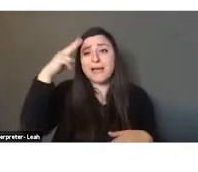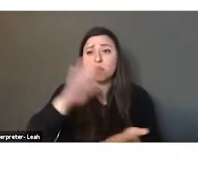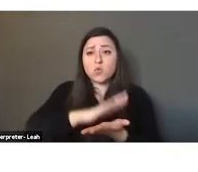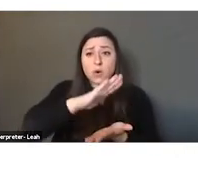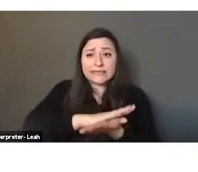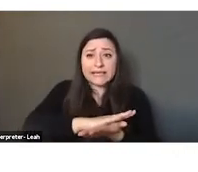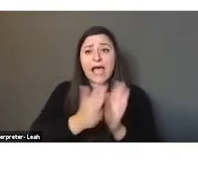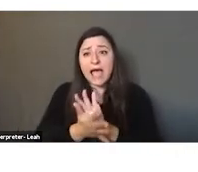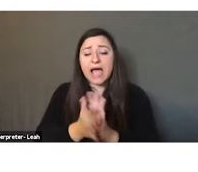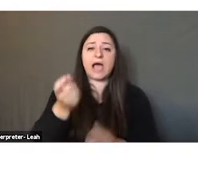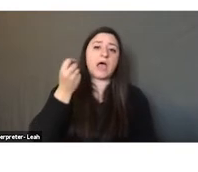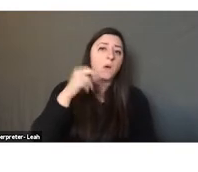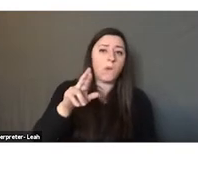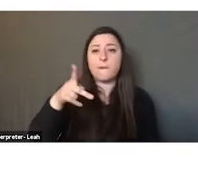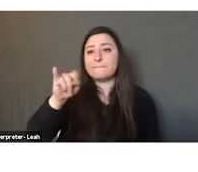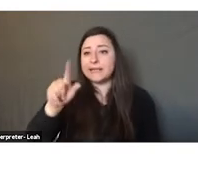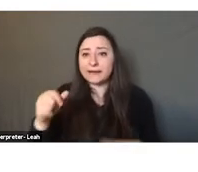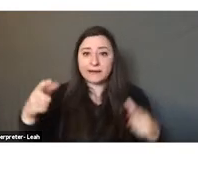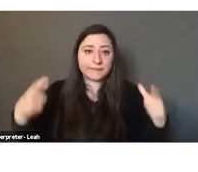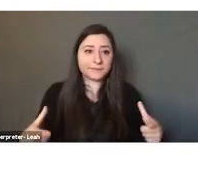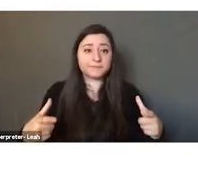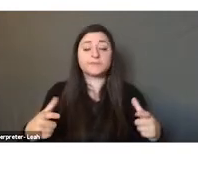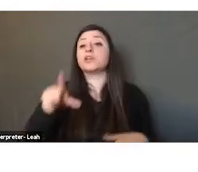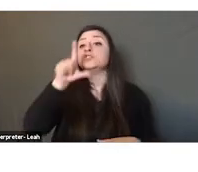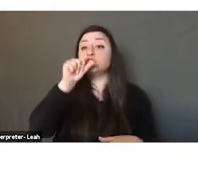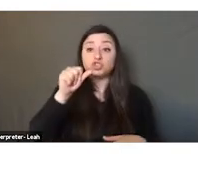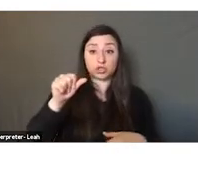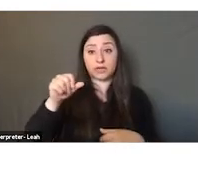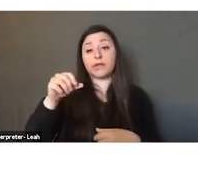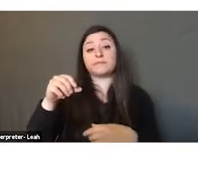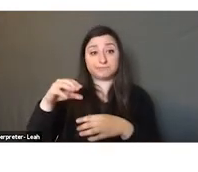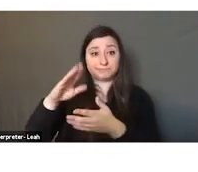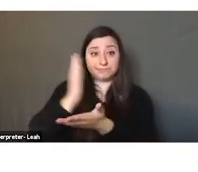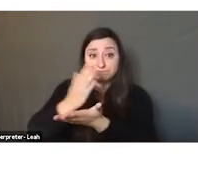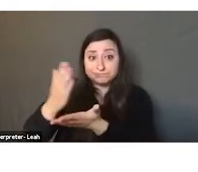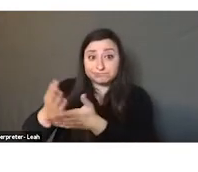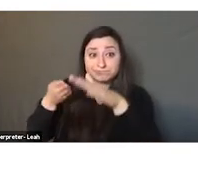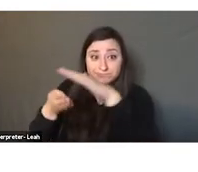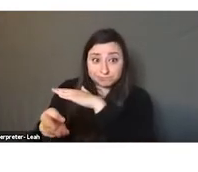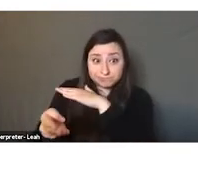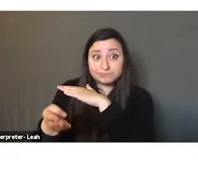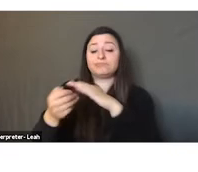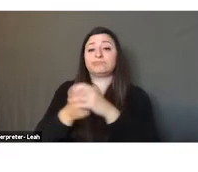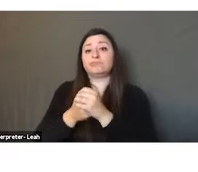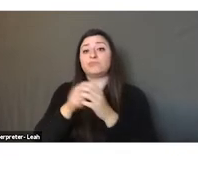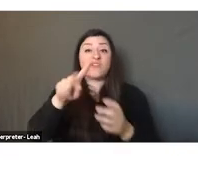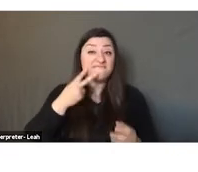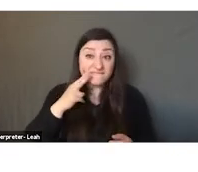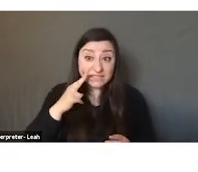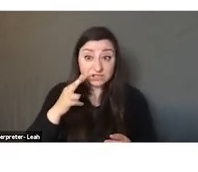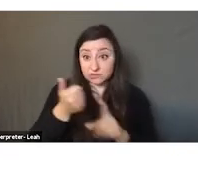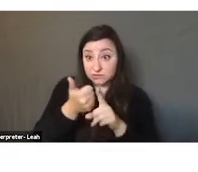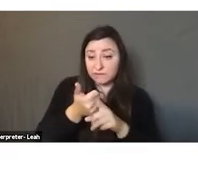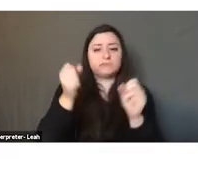thin flatbread. You need a whole chicken breast, roasted boned and chopped. You can, if you are either vegetarian or vegan,